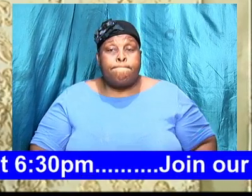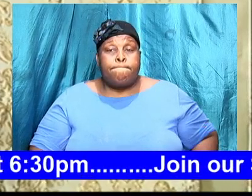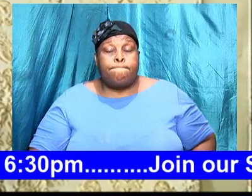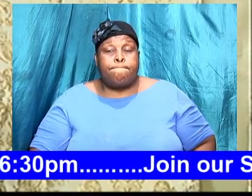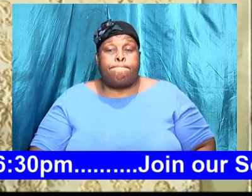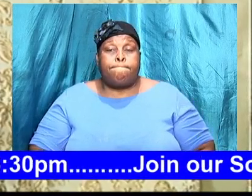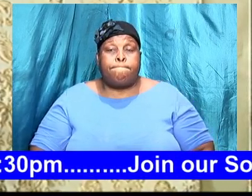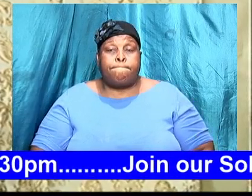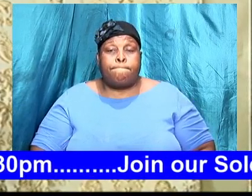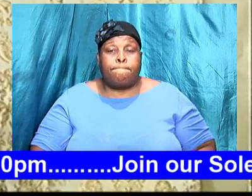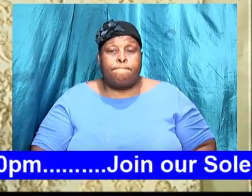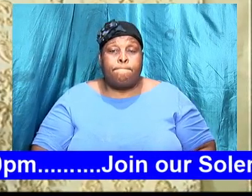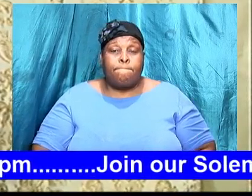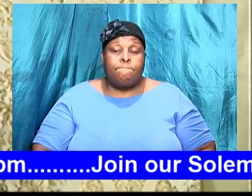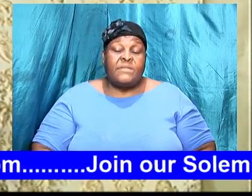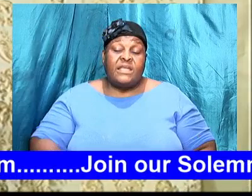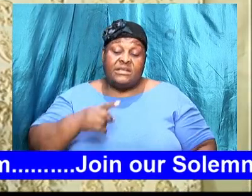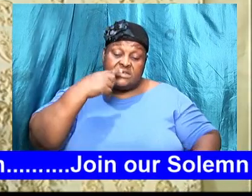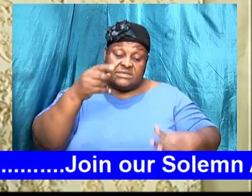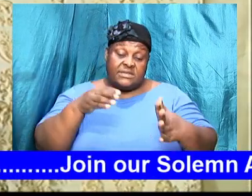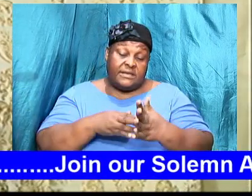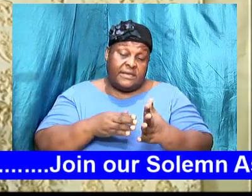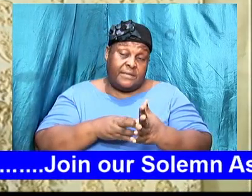so like I said